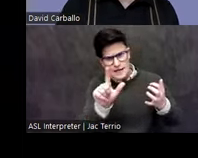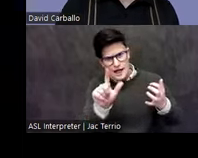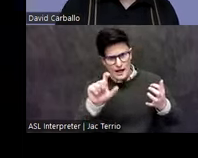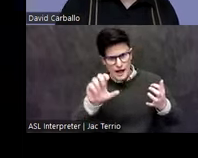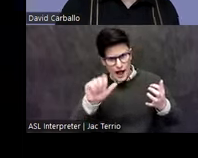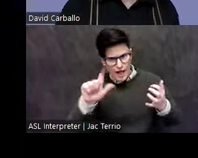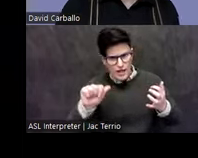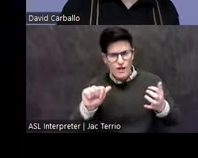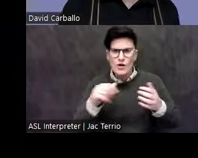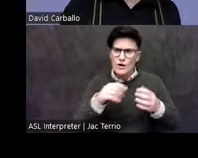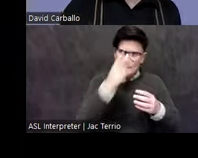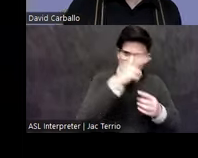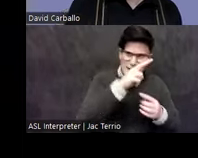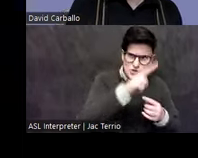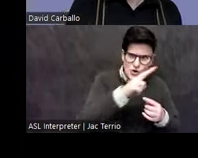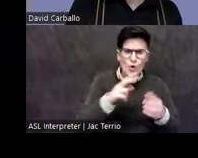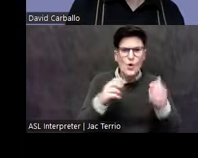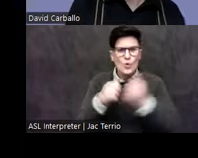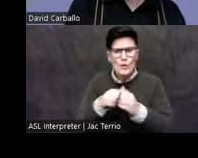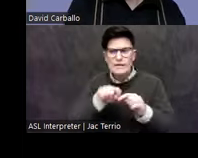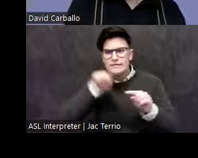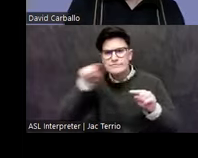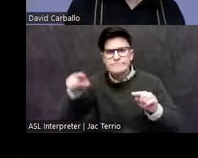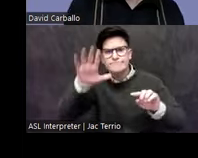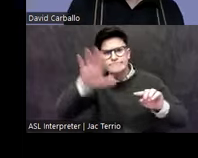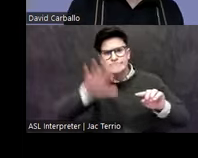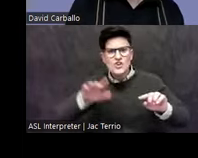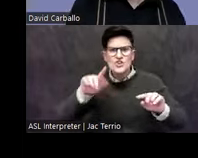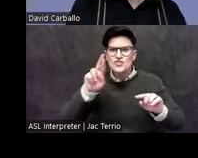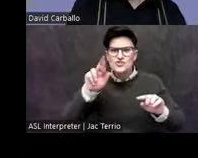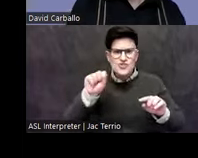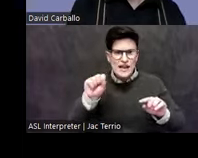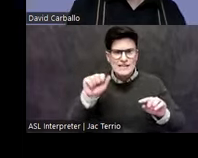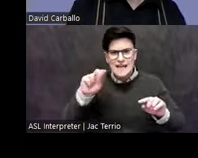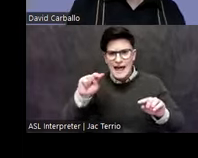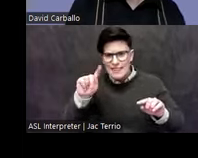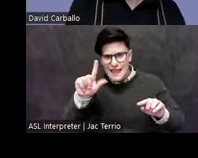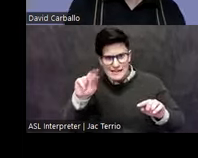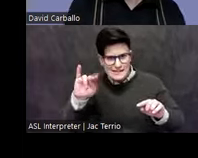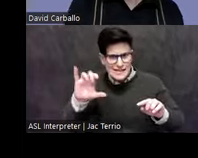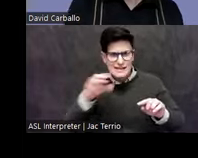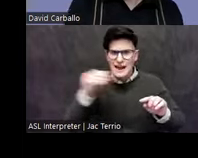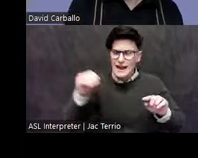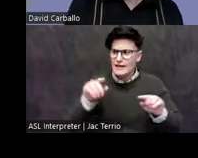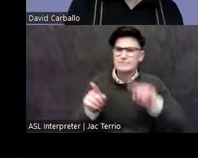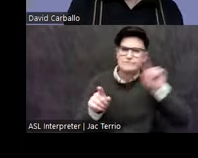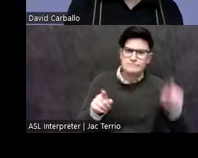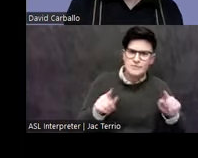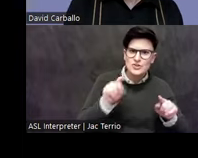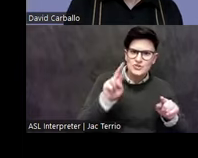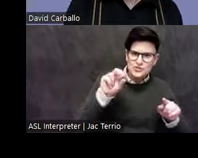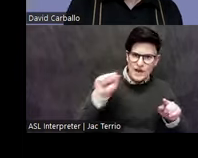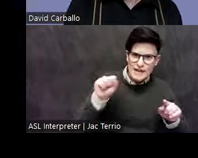transatlantic world and eventually the trans-Pacific world. Over here on the cover, you can see this is a